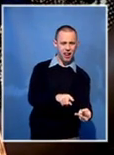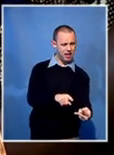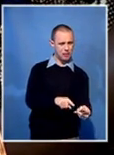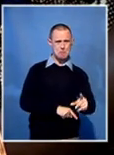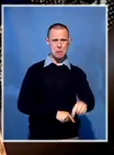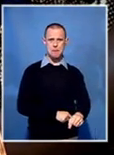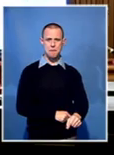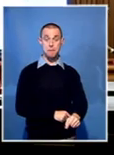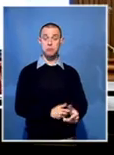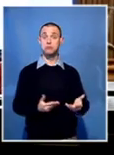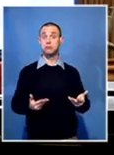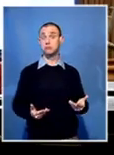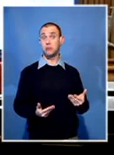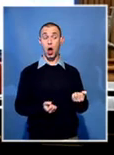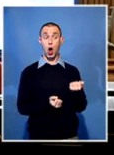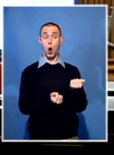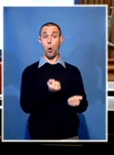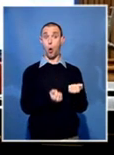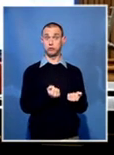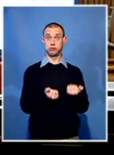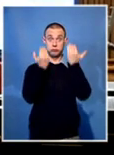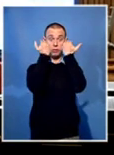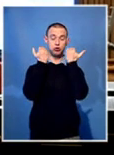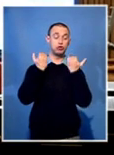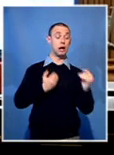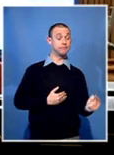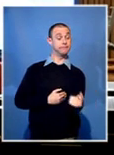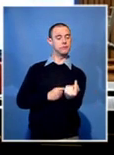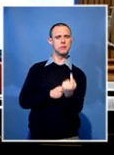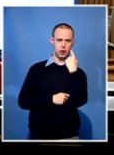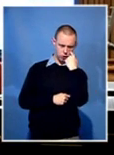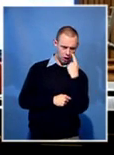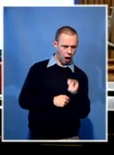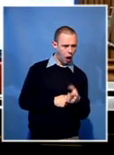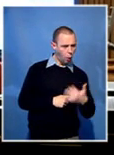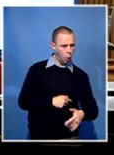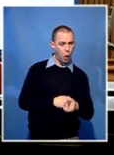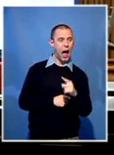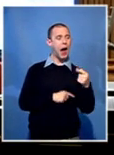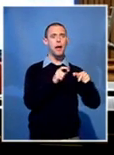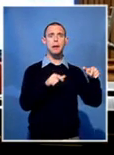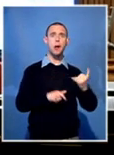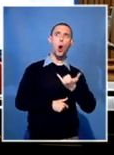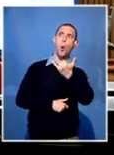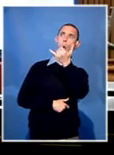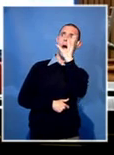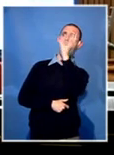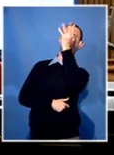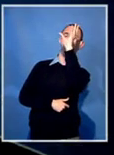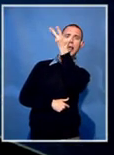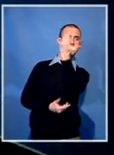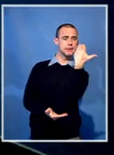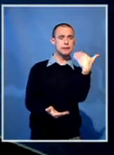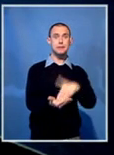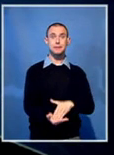on the floor. The court heard other staff members called an ambulance, but it arrived about three hours